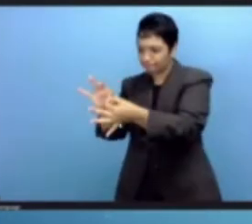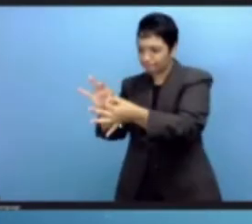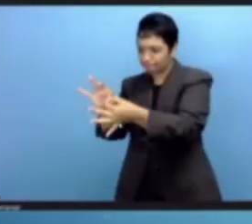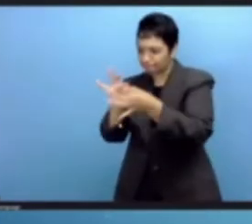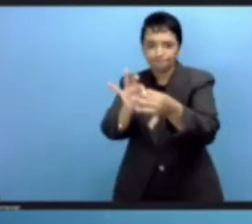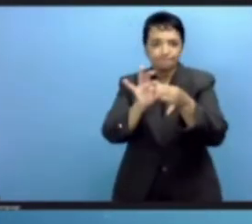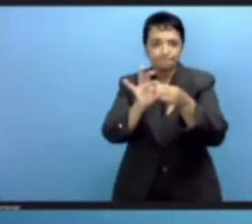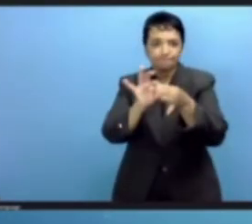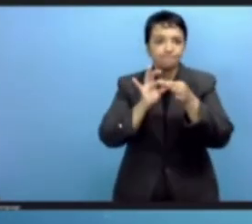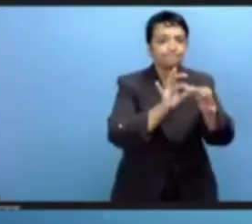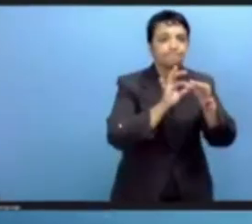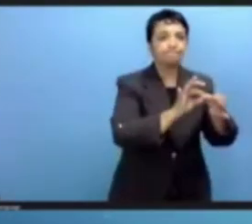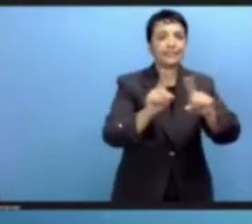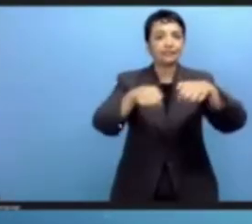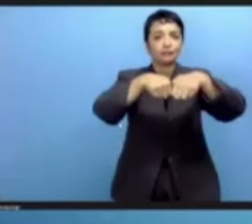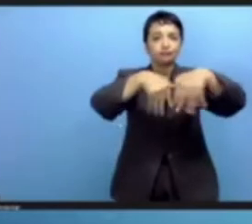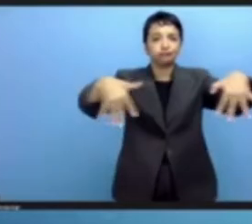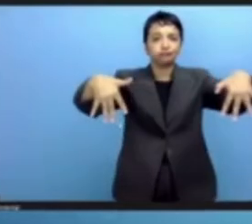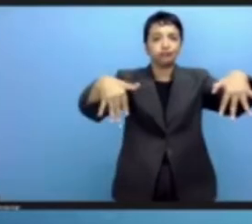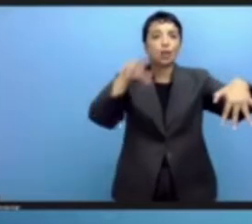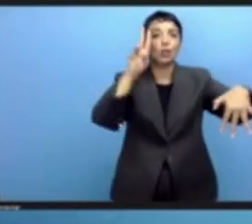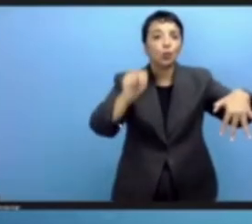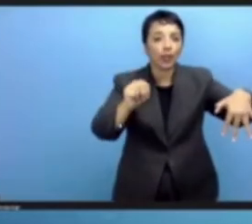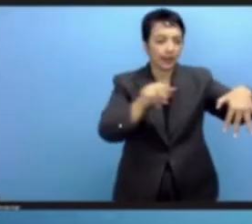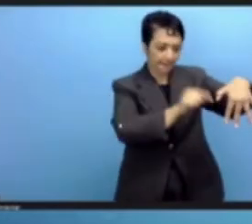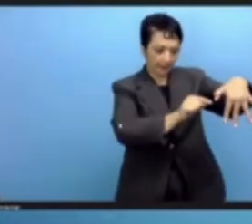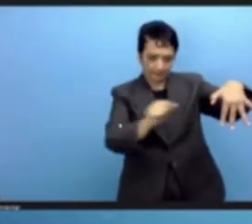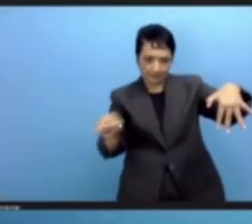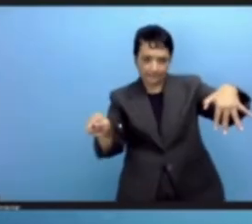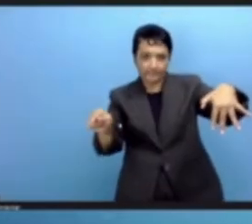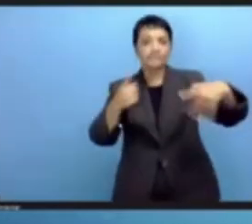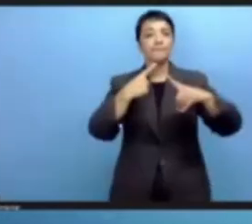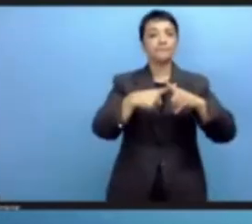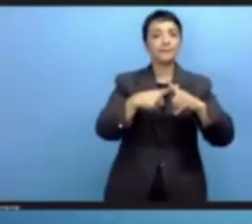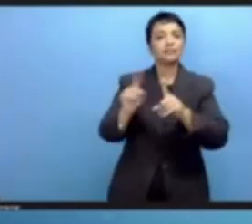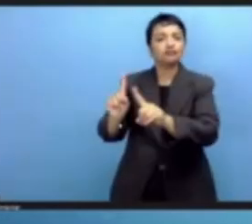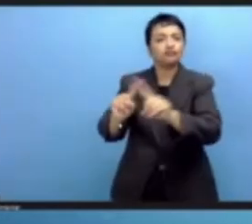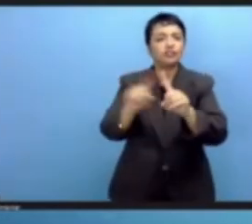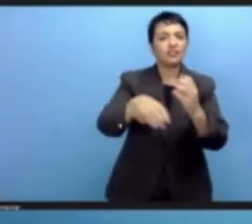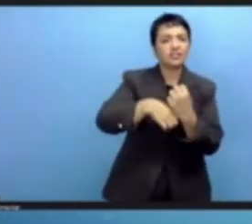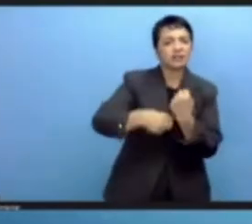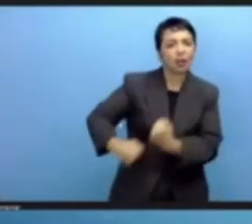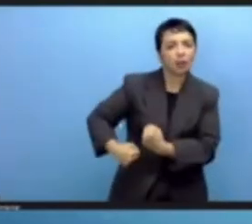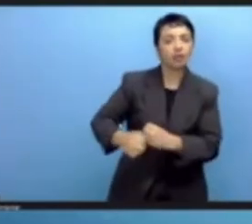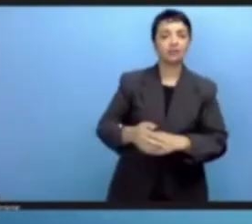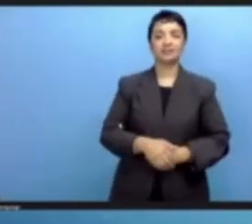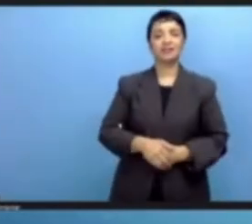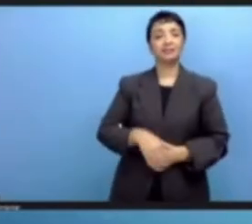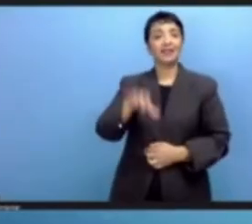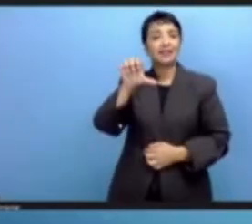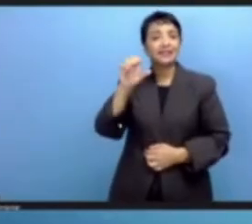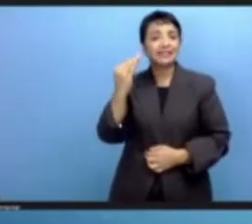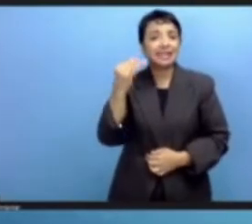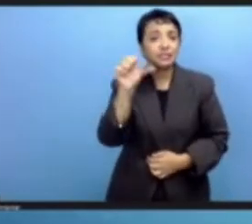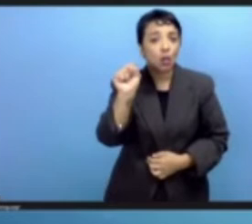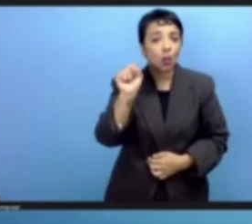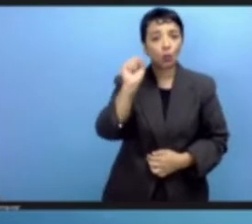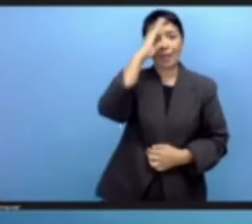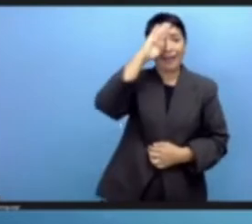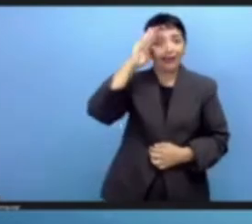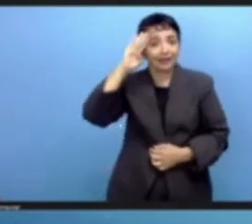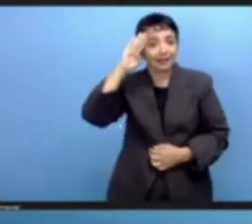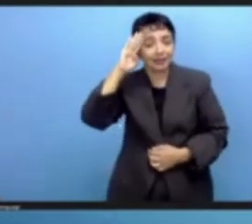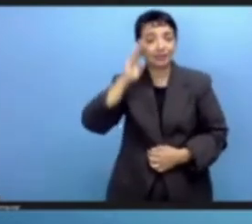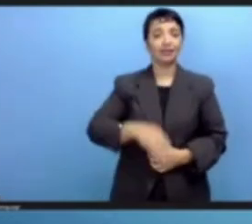with different stakeholders, be it civil society, academia, private sector, research institutions.